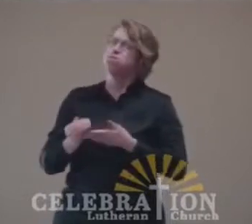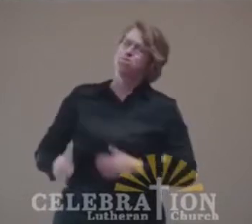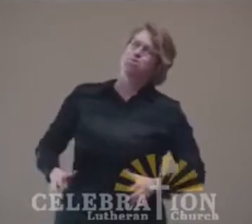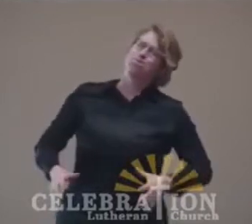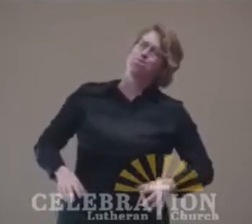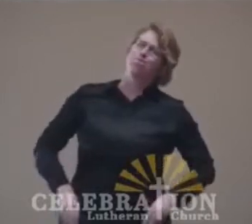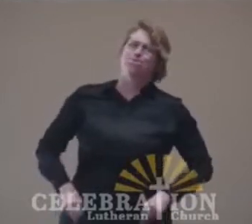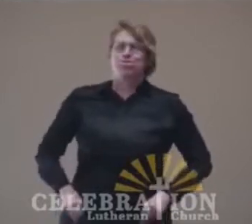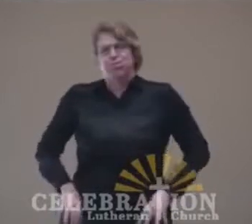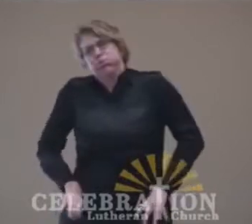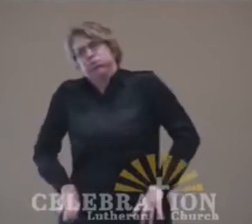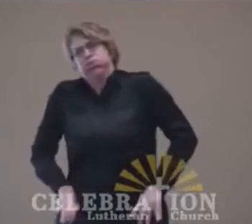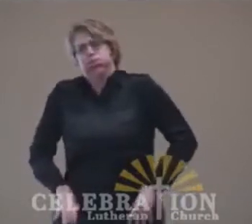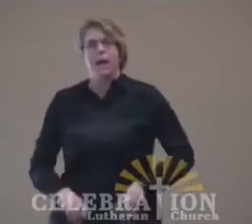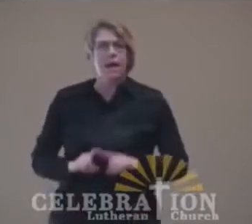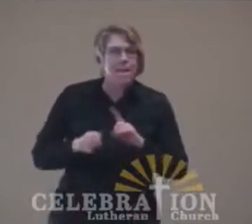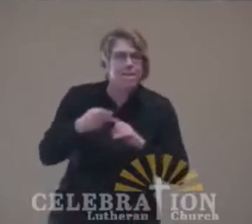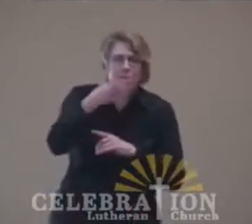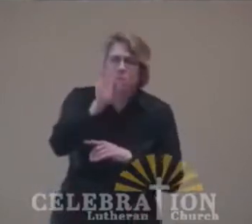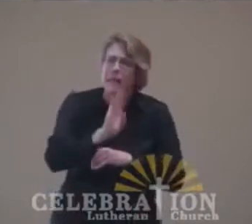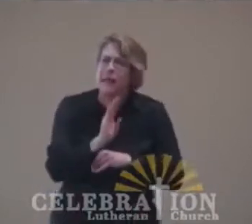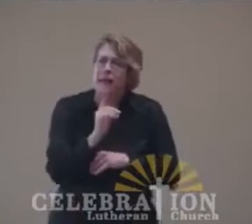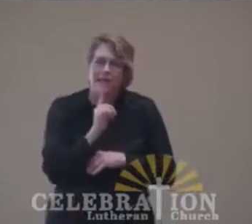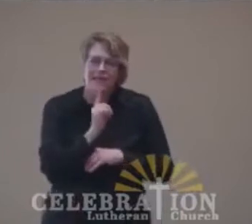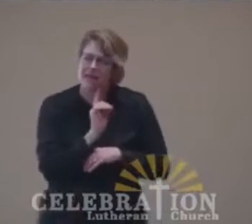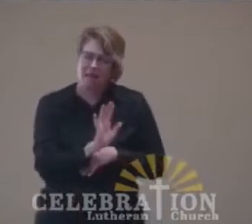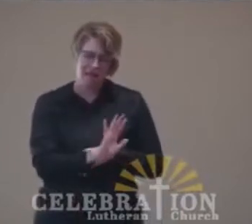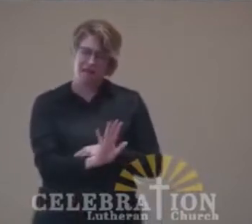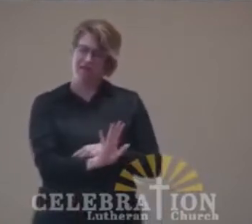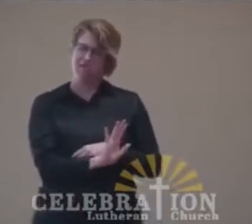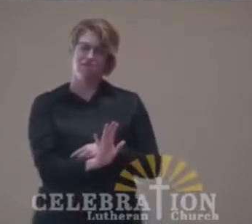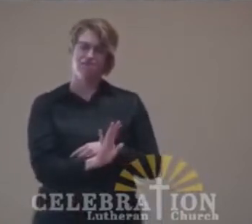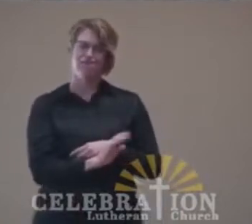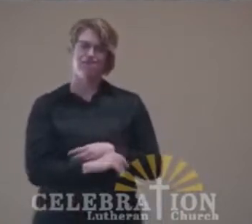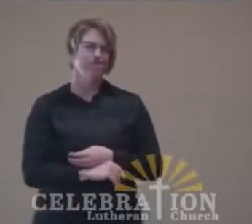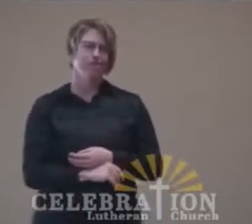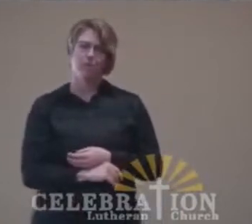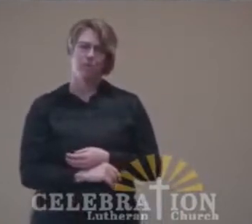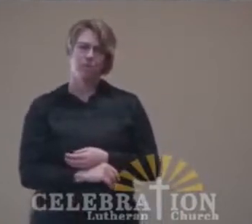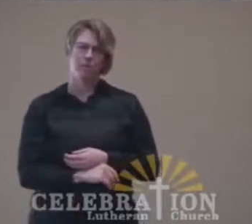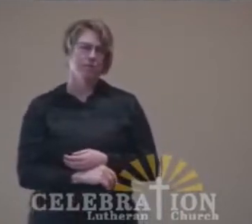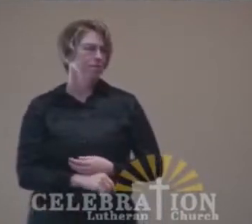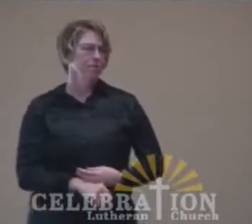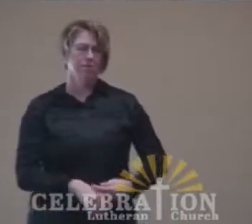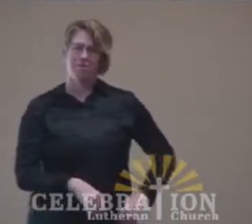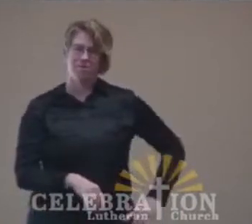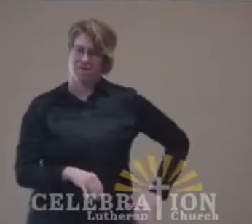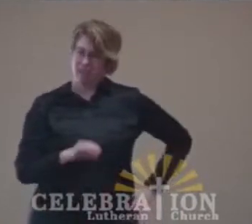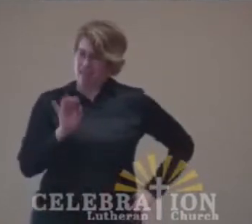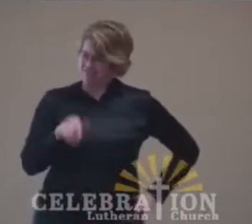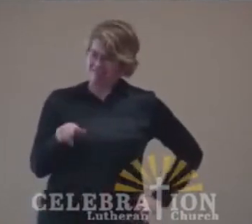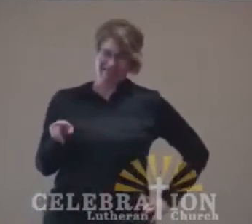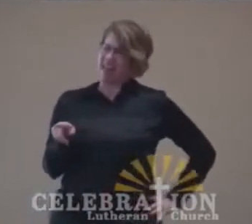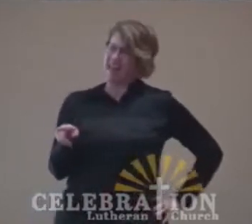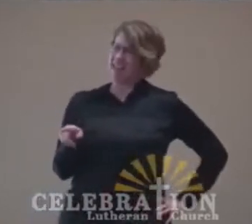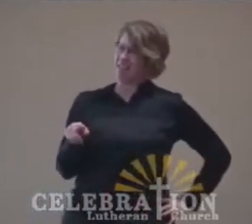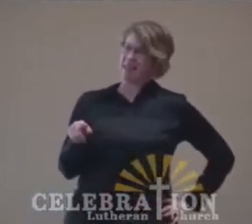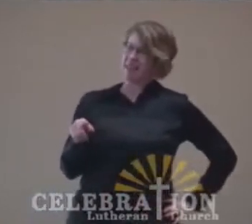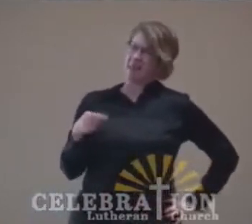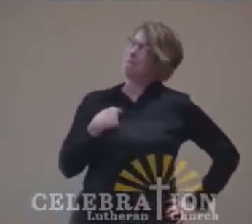And God reminds them through these disruptive words of Amos, that is not what I am about.